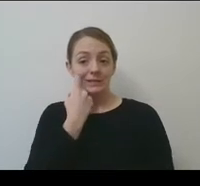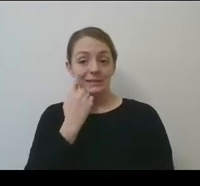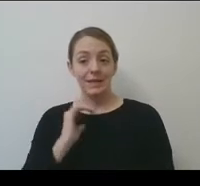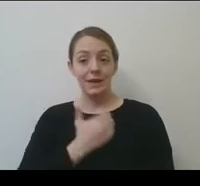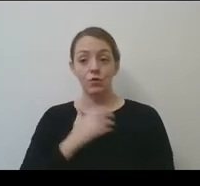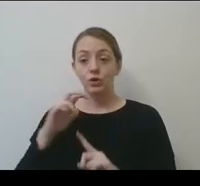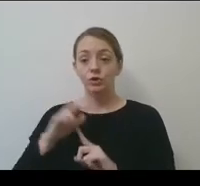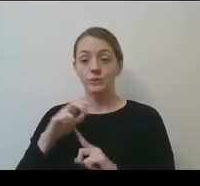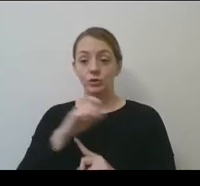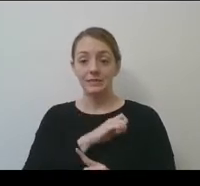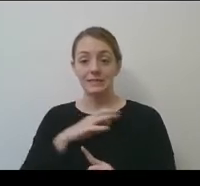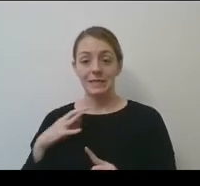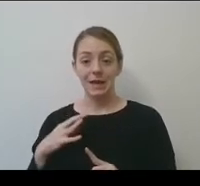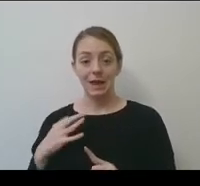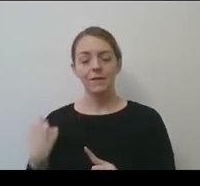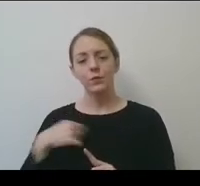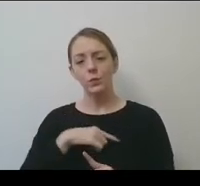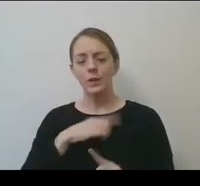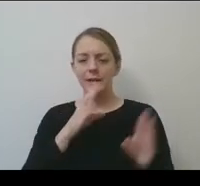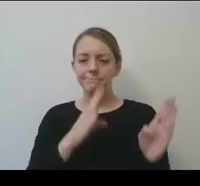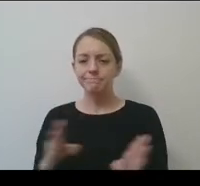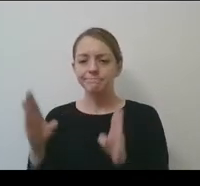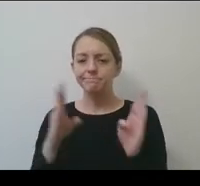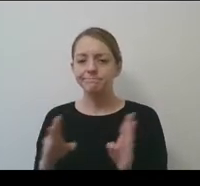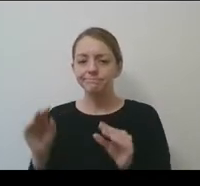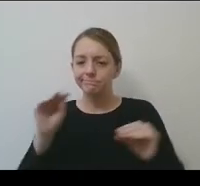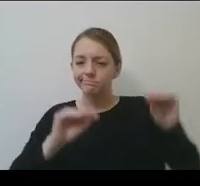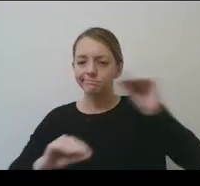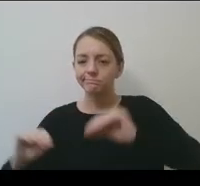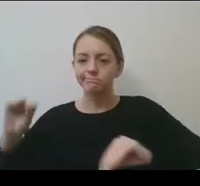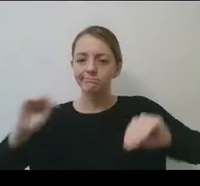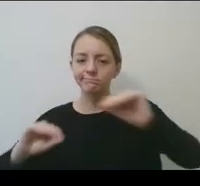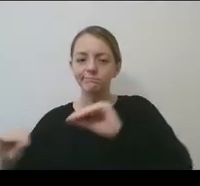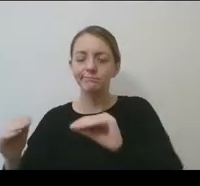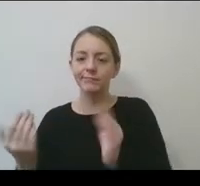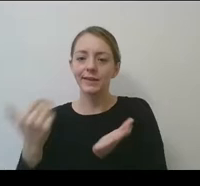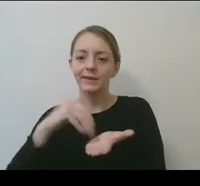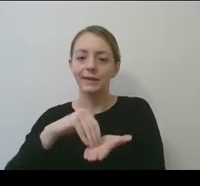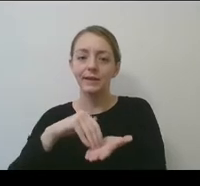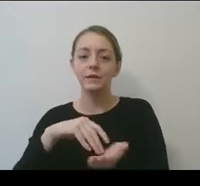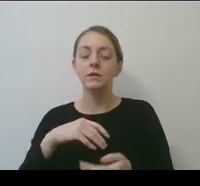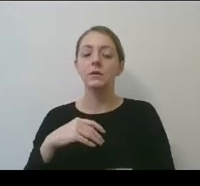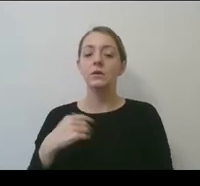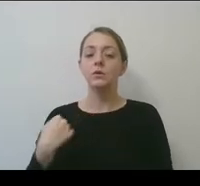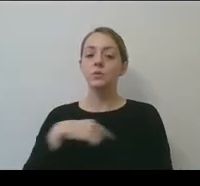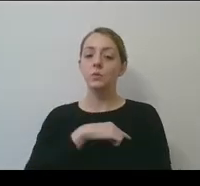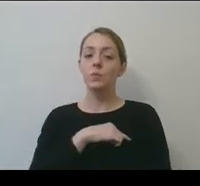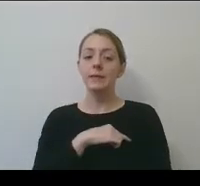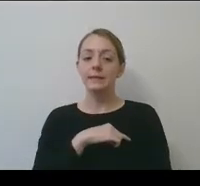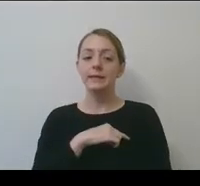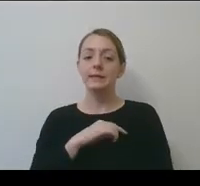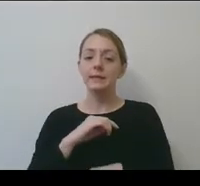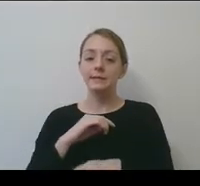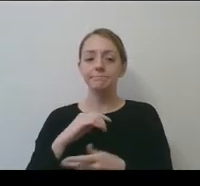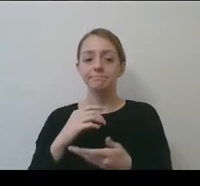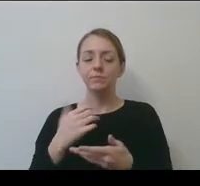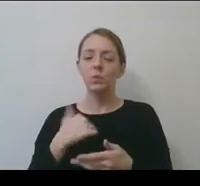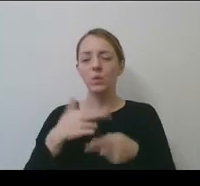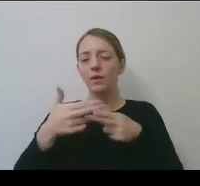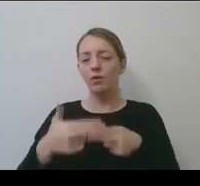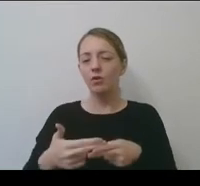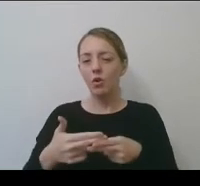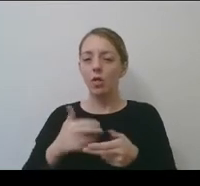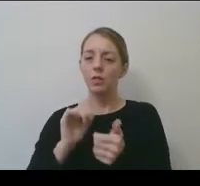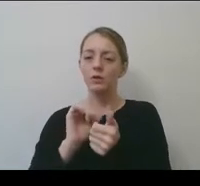that we've, we've reorganized a bit and we have put, um, together a, what we're calling a sport